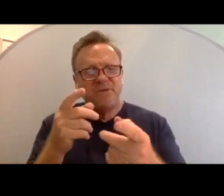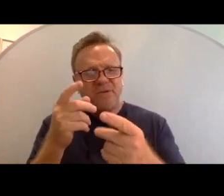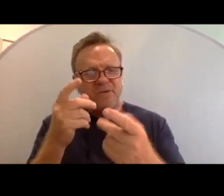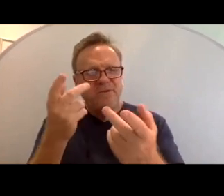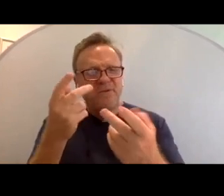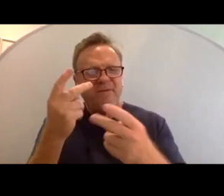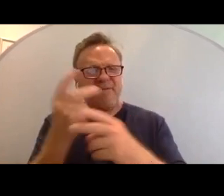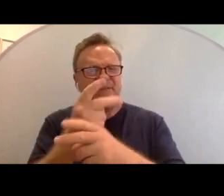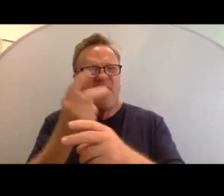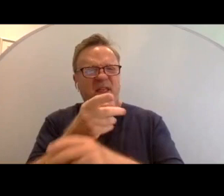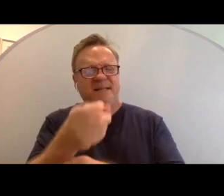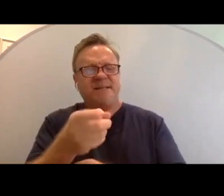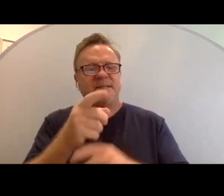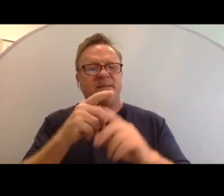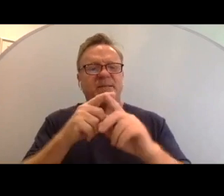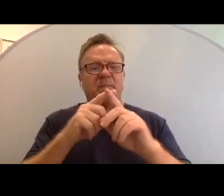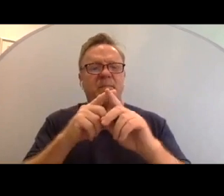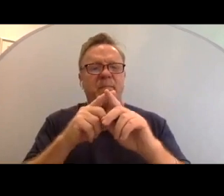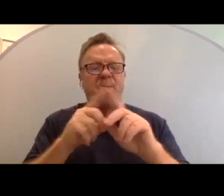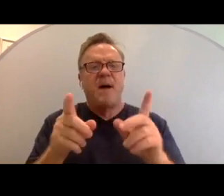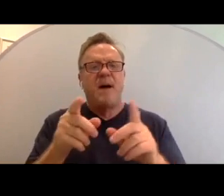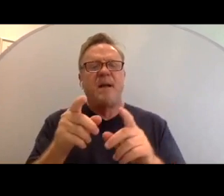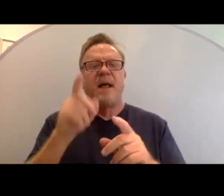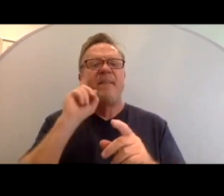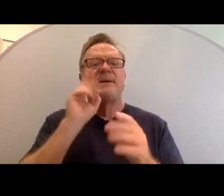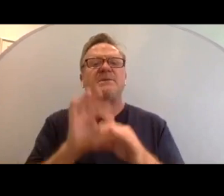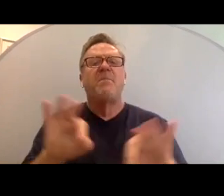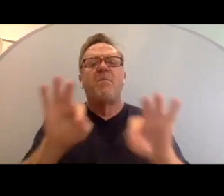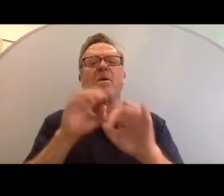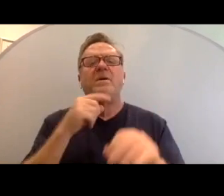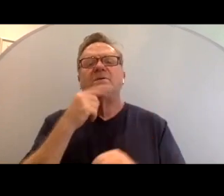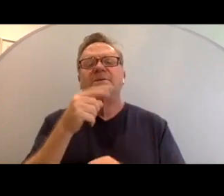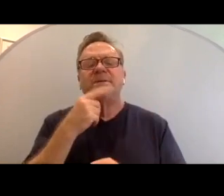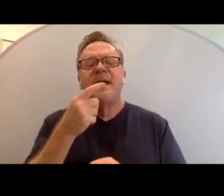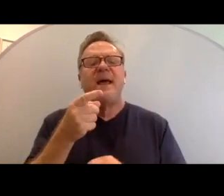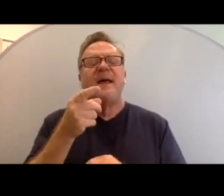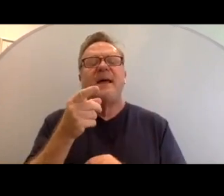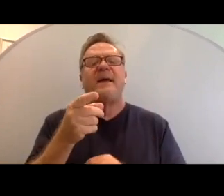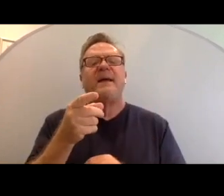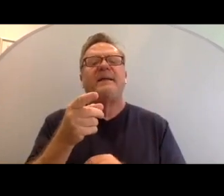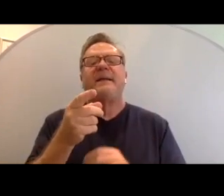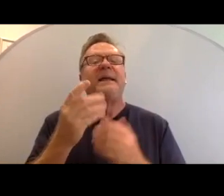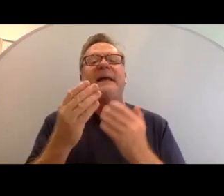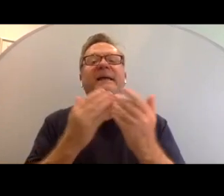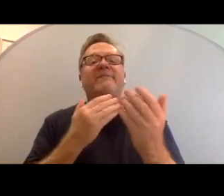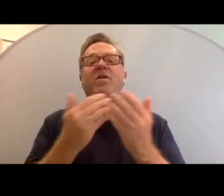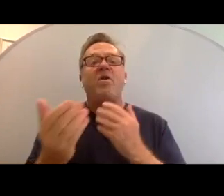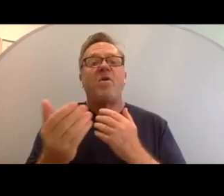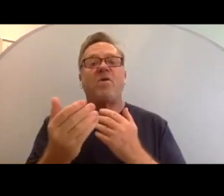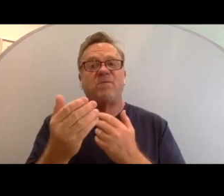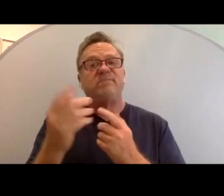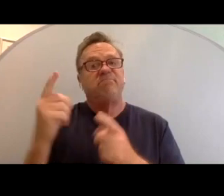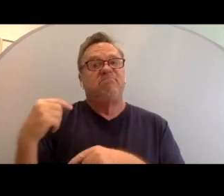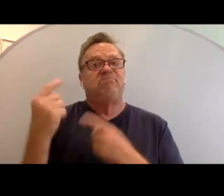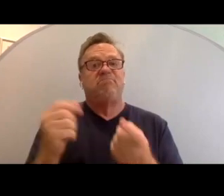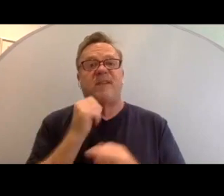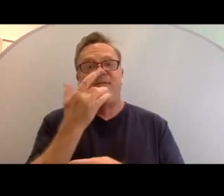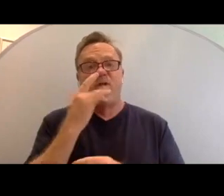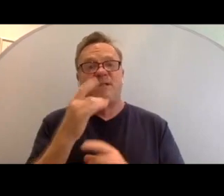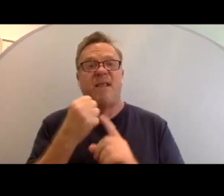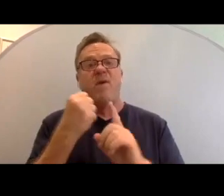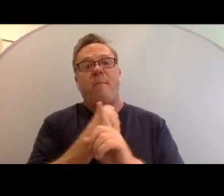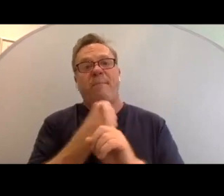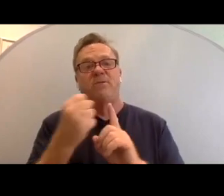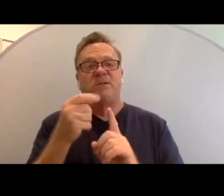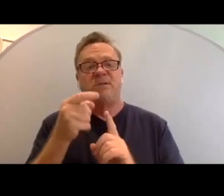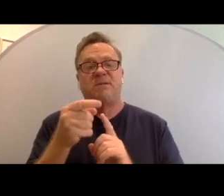But I think that it is important to say that even though there have been, unfortunately, those abuses of